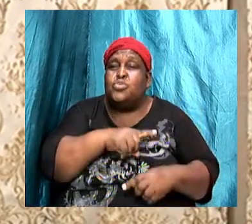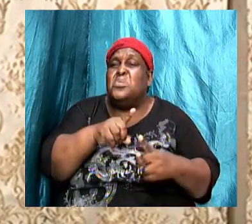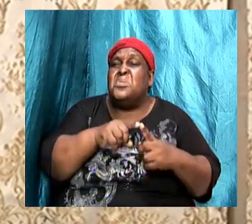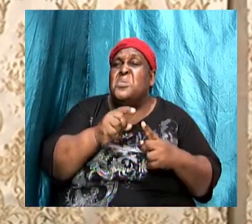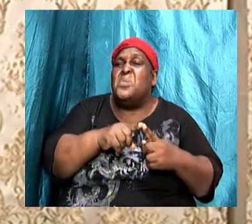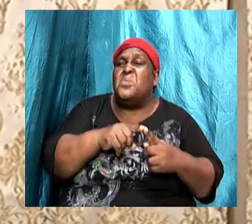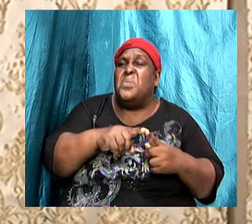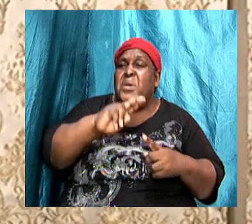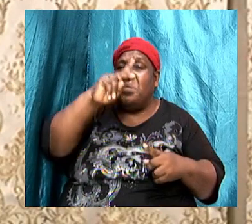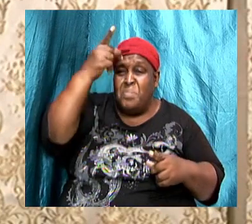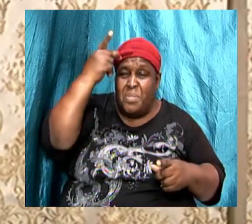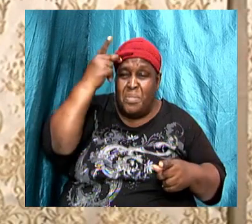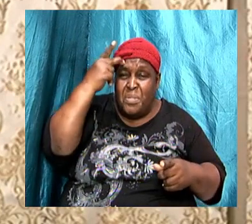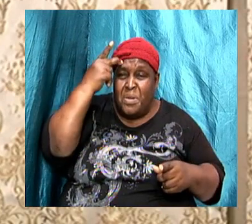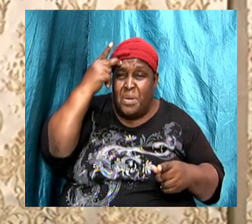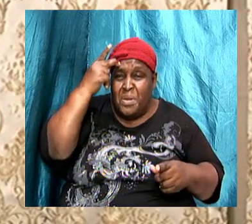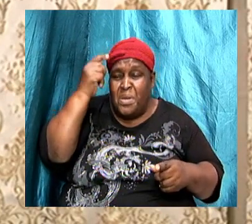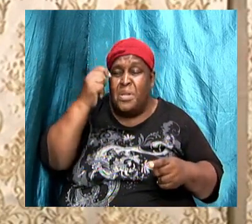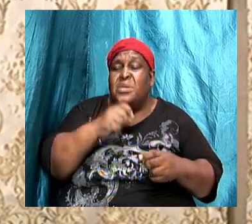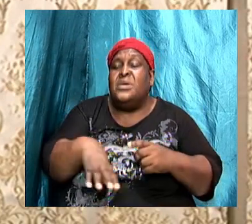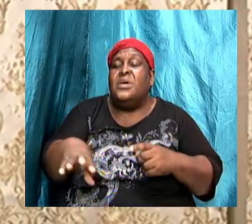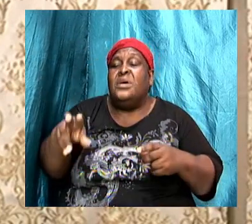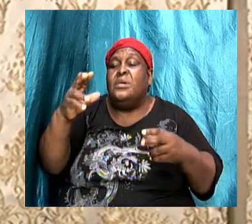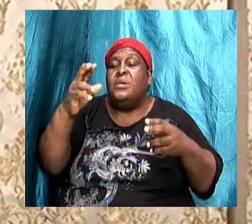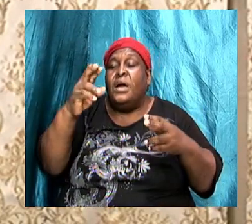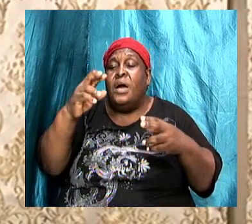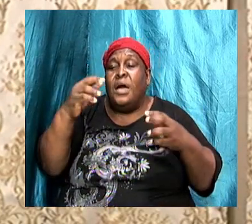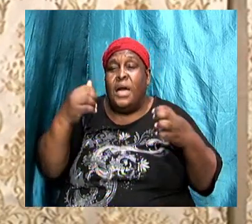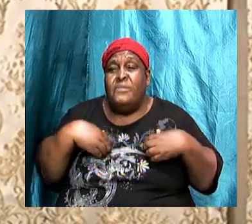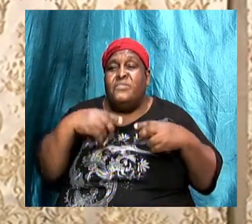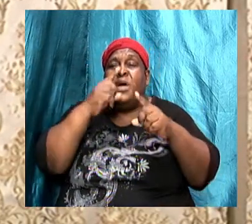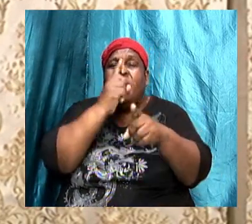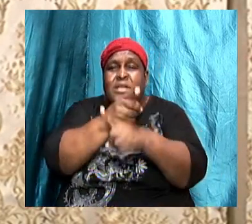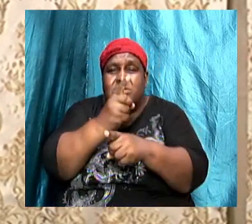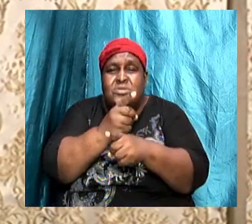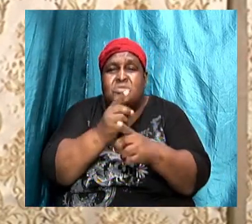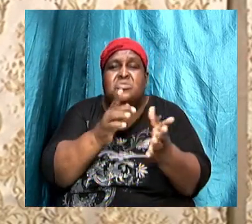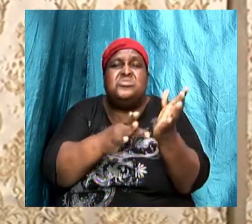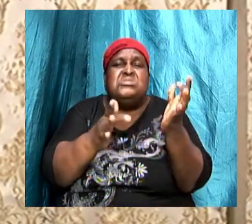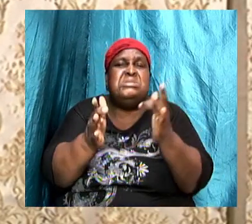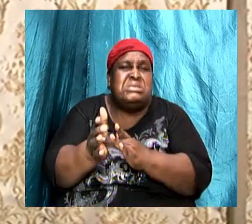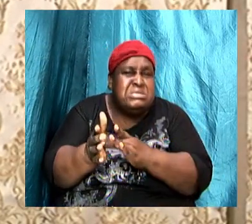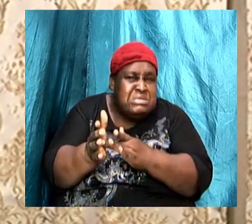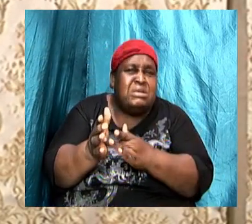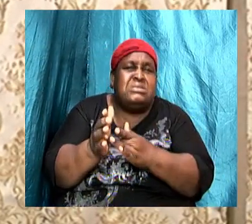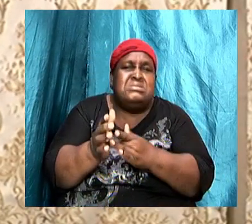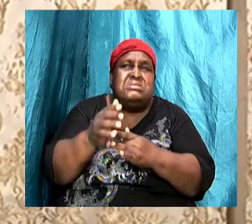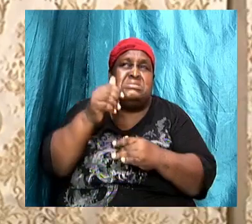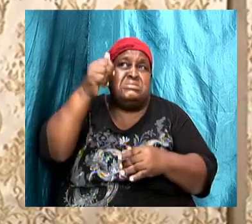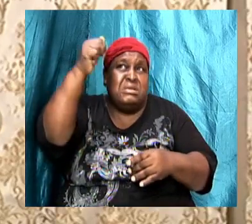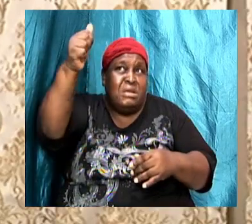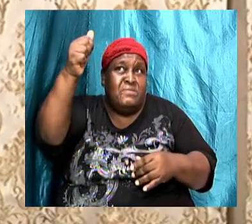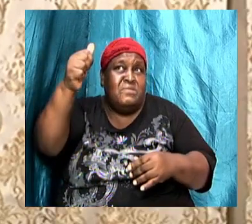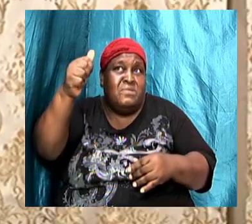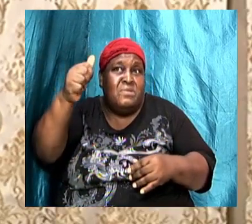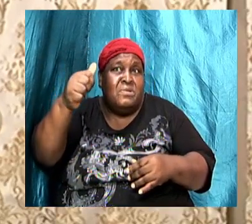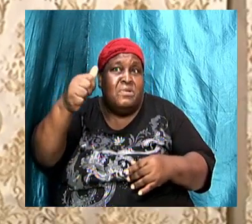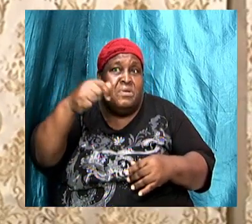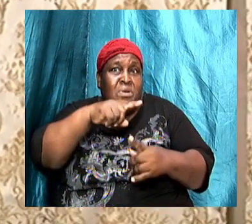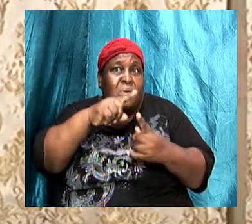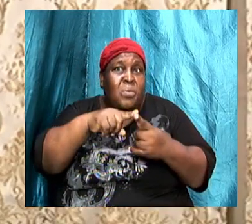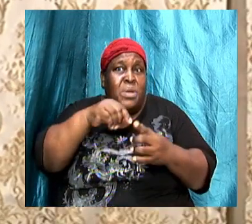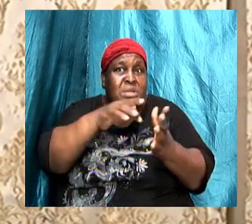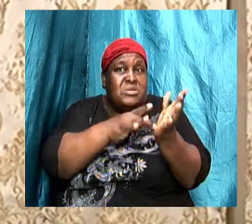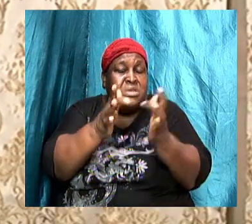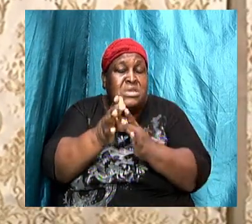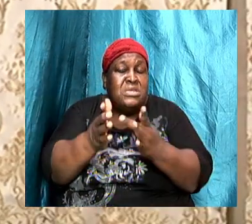had to answer to Jesus himself when he was asked, why persecutest thou me? And Paul was